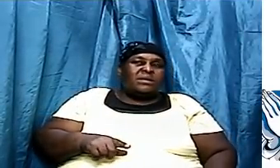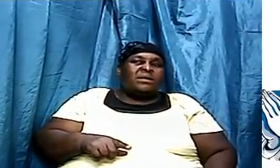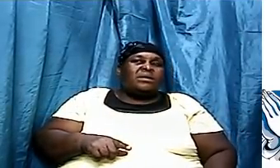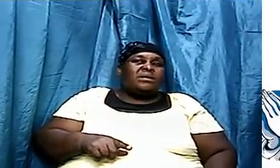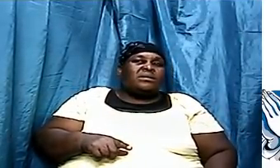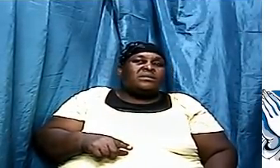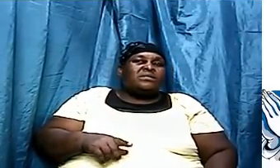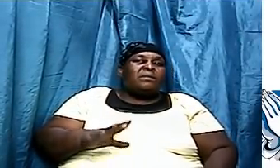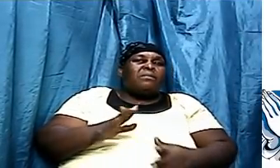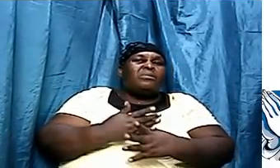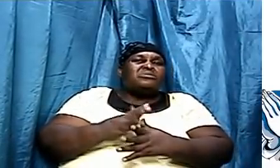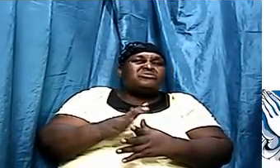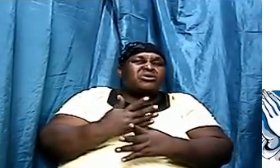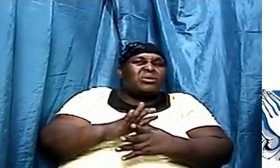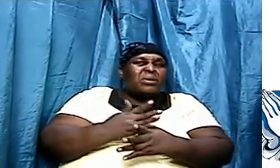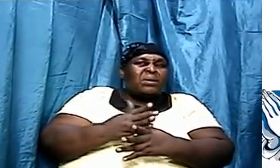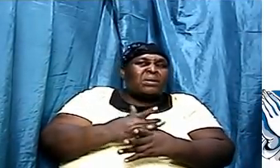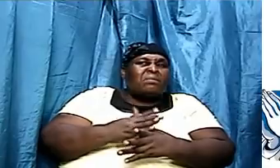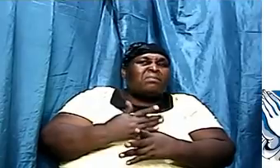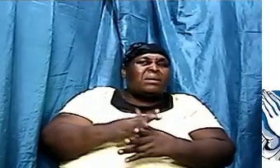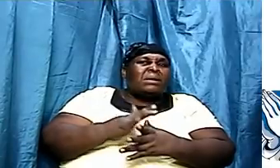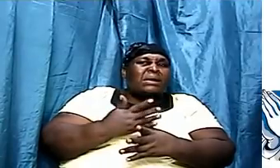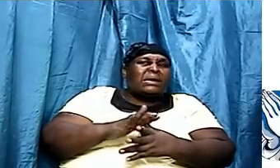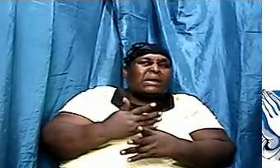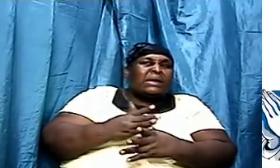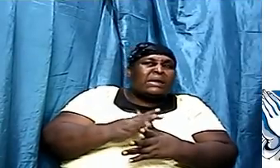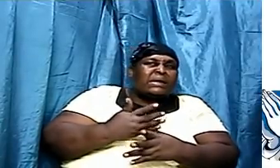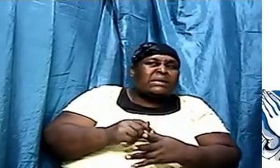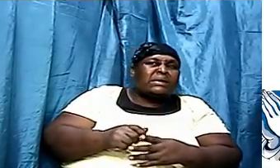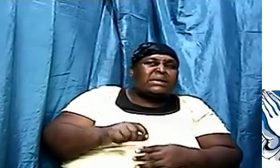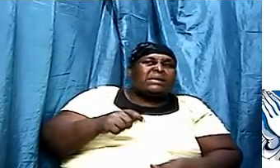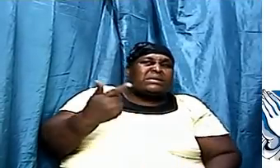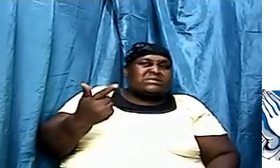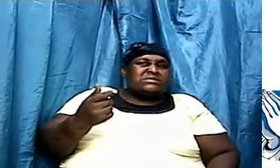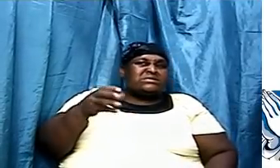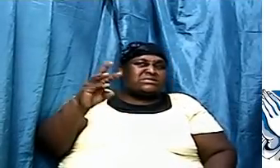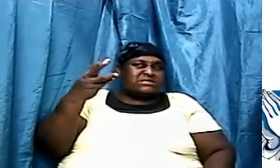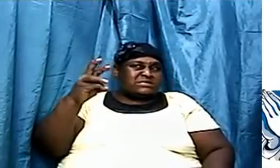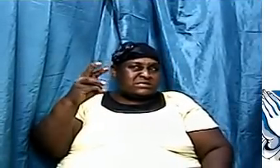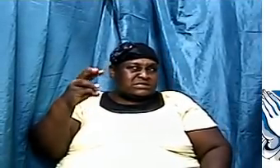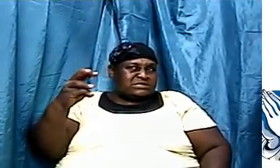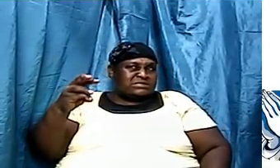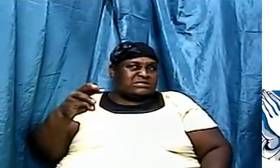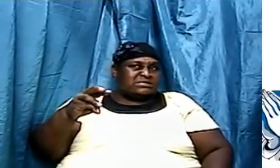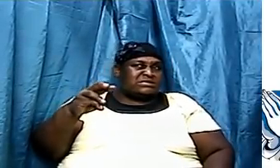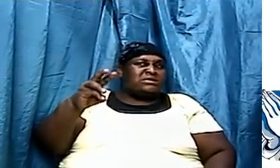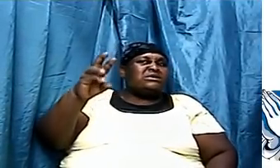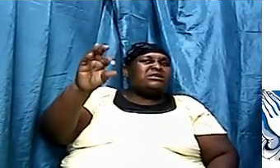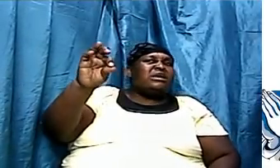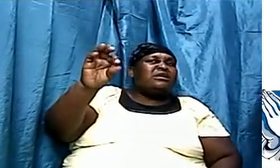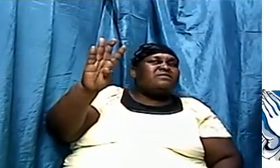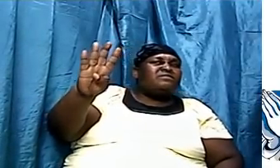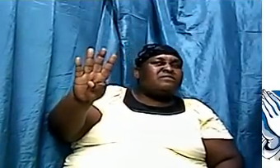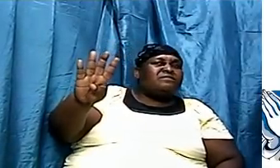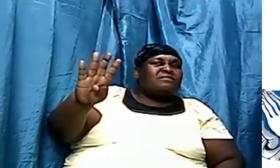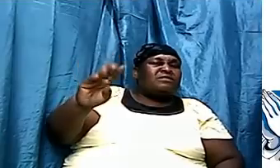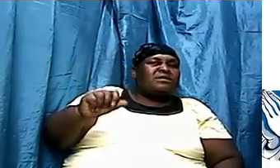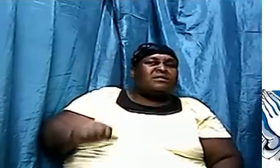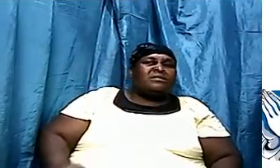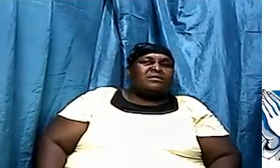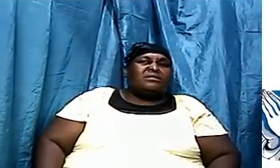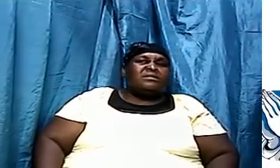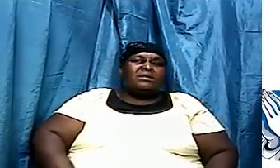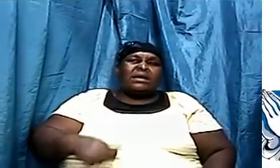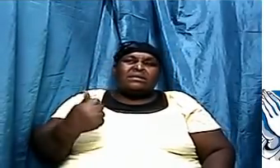1694 and 1778. And hear what this guy said. He said,